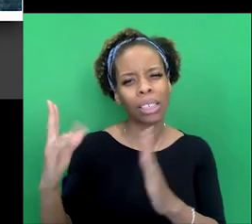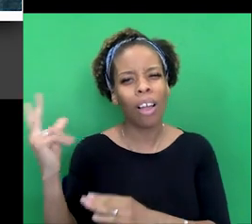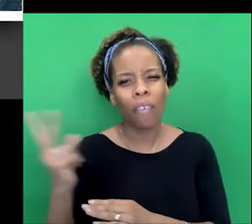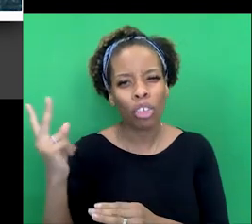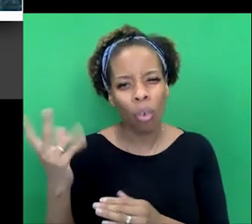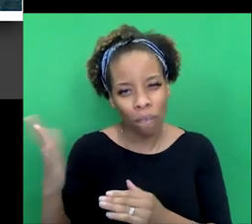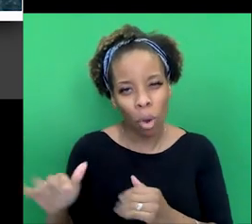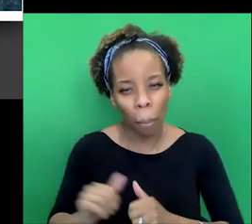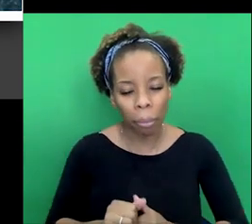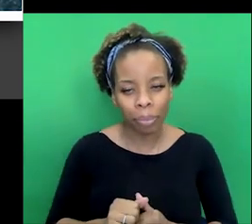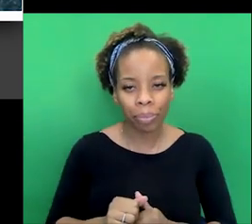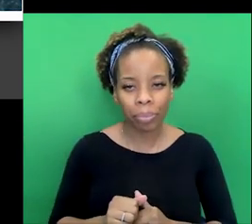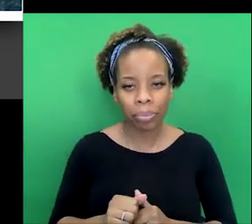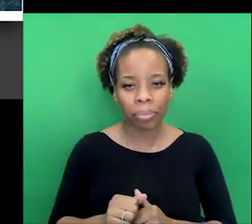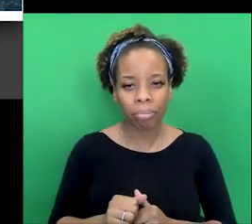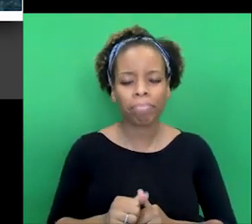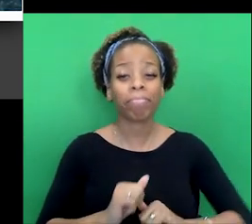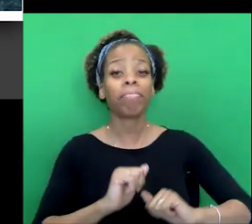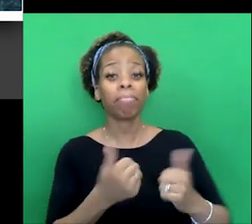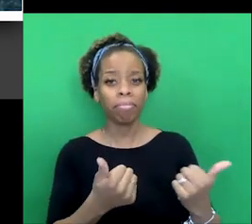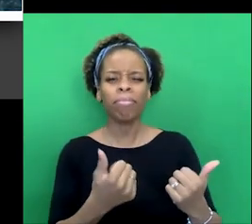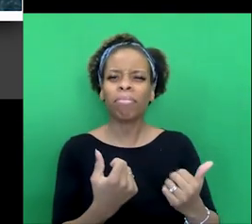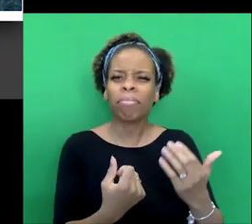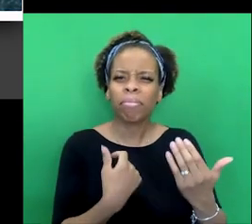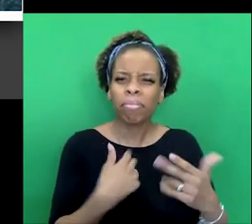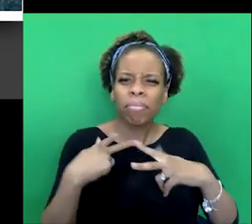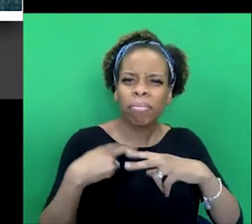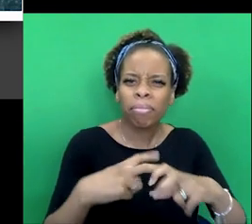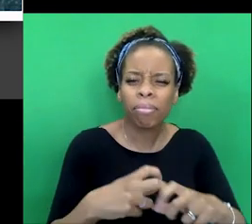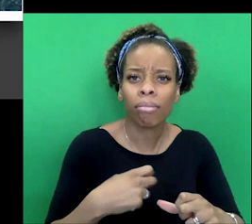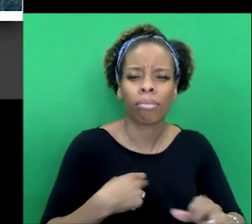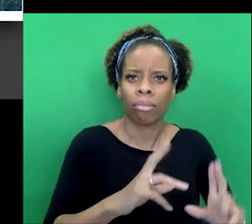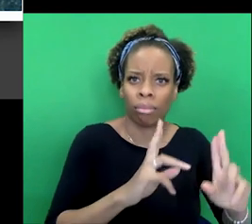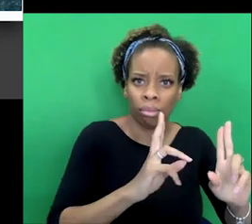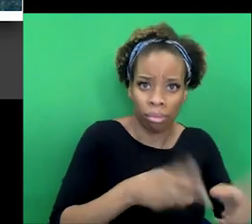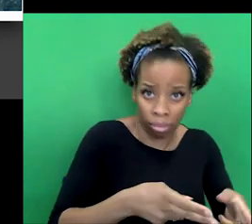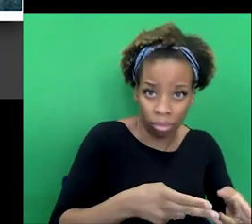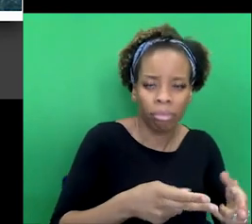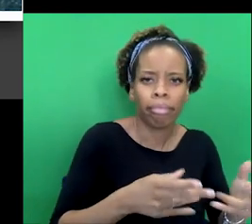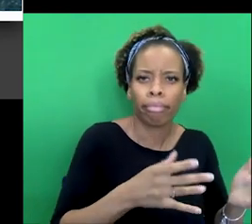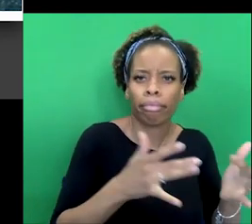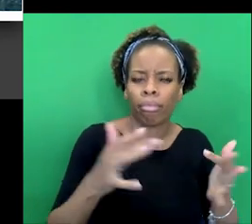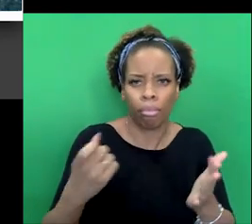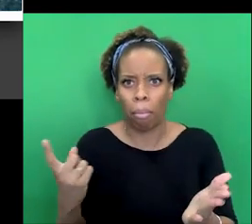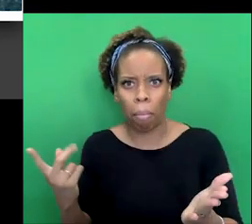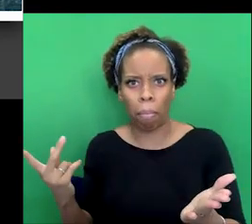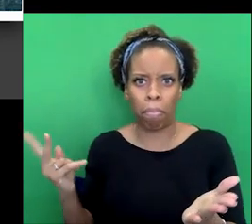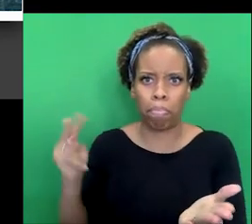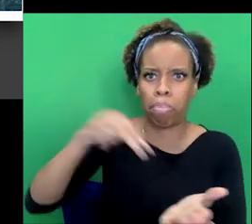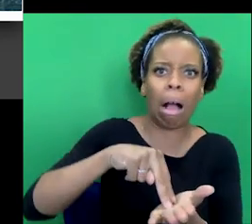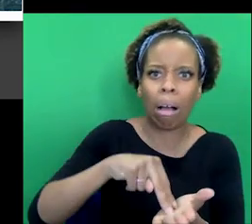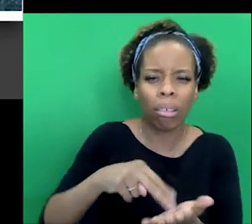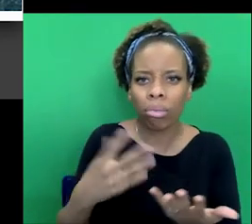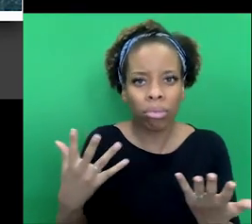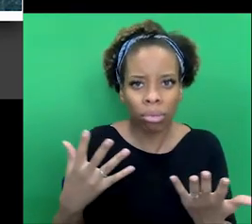Let's reflect a bit on what has happened between his death and resurrection. Claire, this is really your area